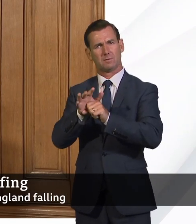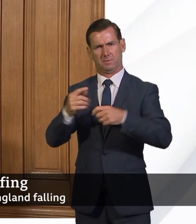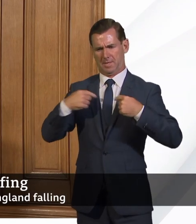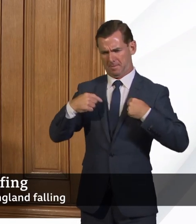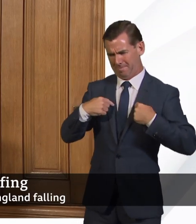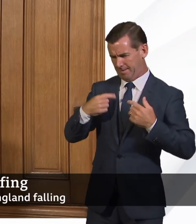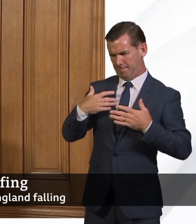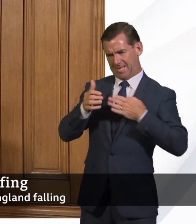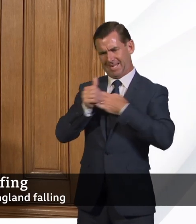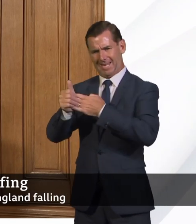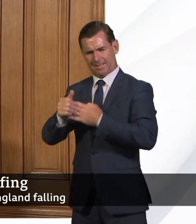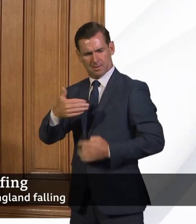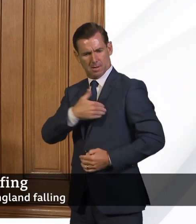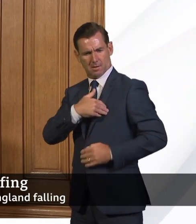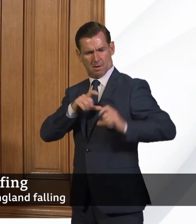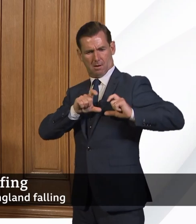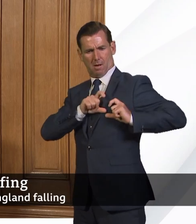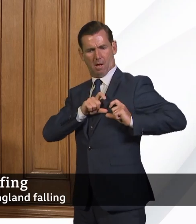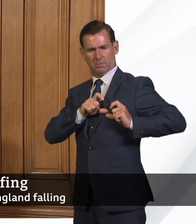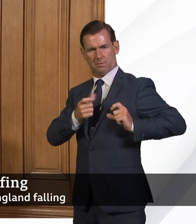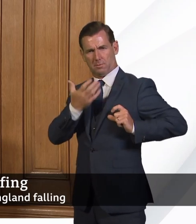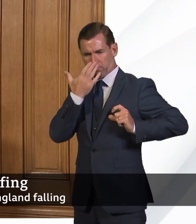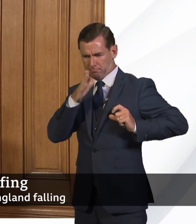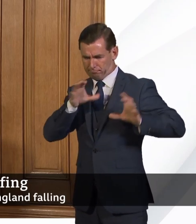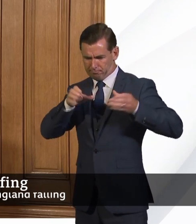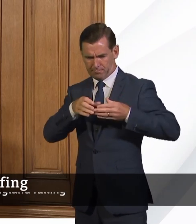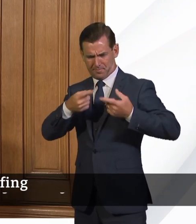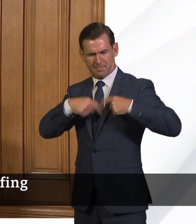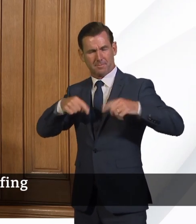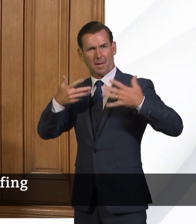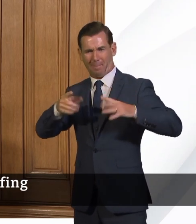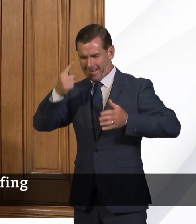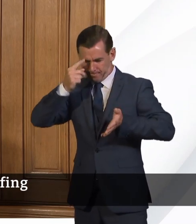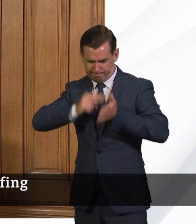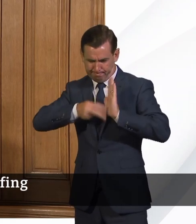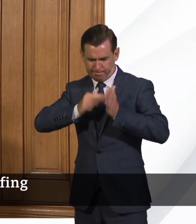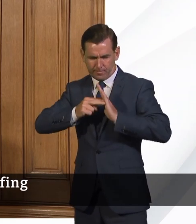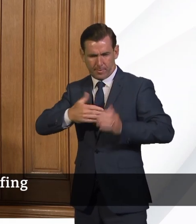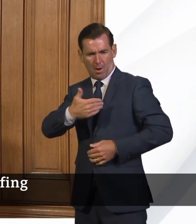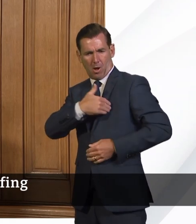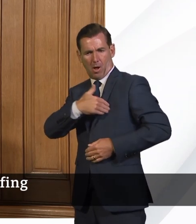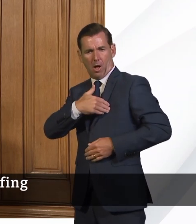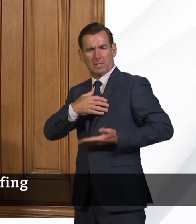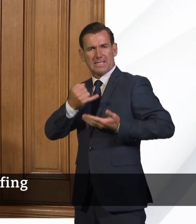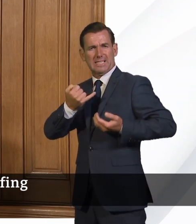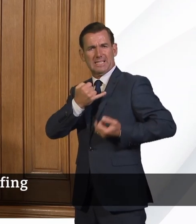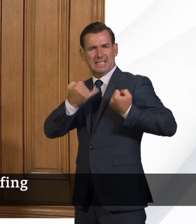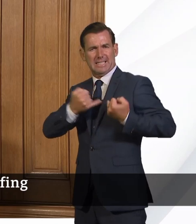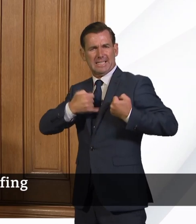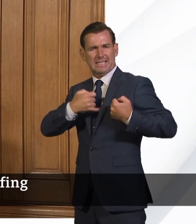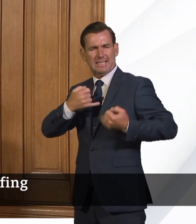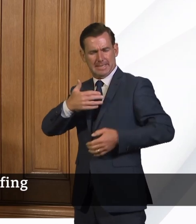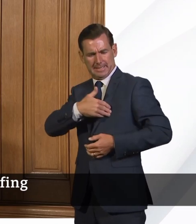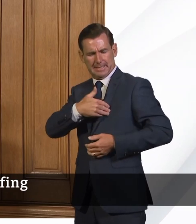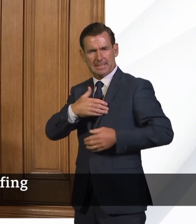And we've been putting in place very targeted approaches in heart disease, for example, that really focus on the most deprived areas,